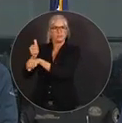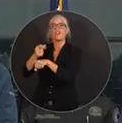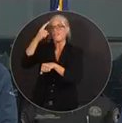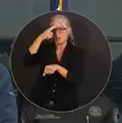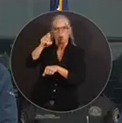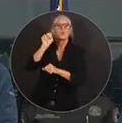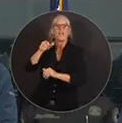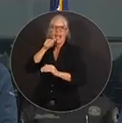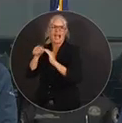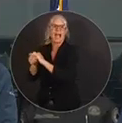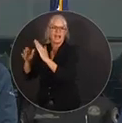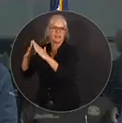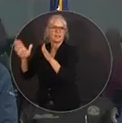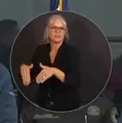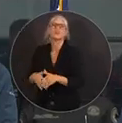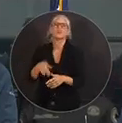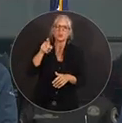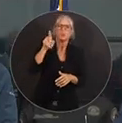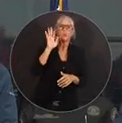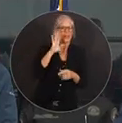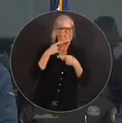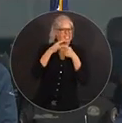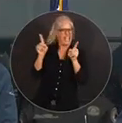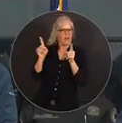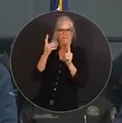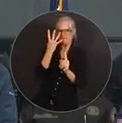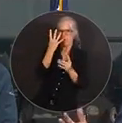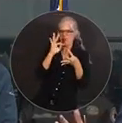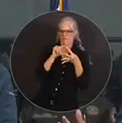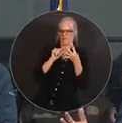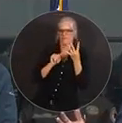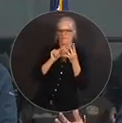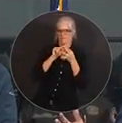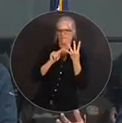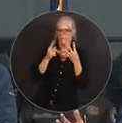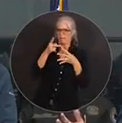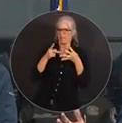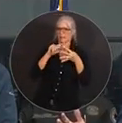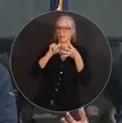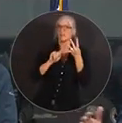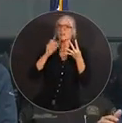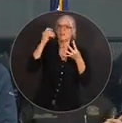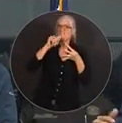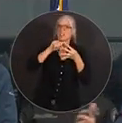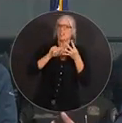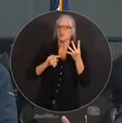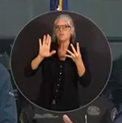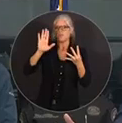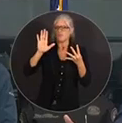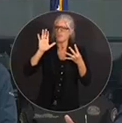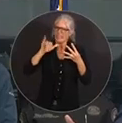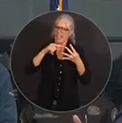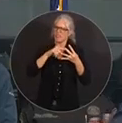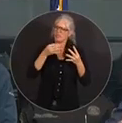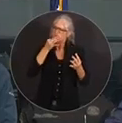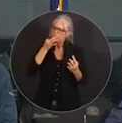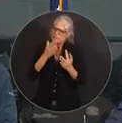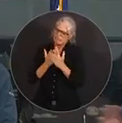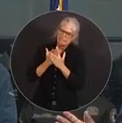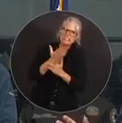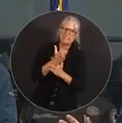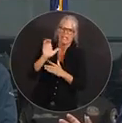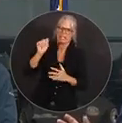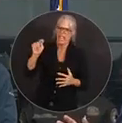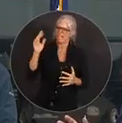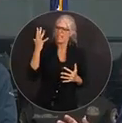to announce four of those sites. These are big, like, Category 5-proof warehouse-type things that can have